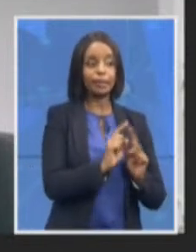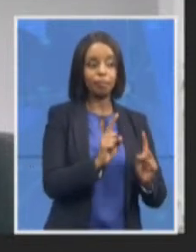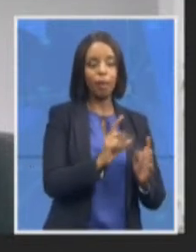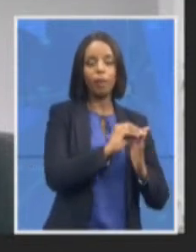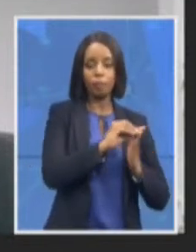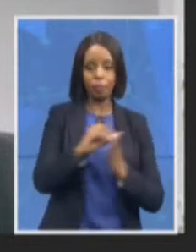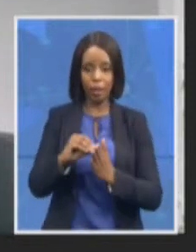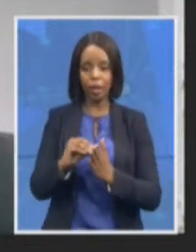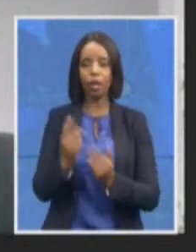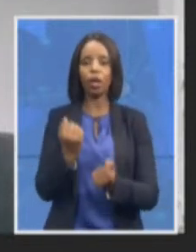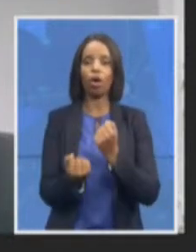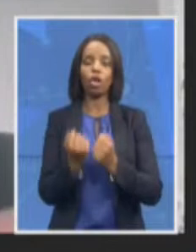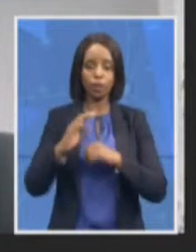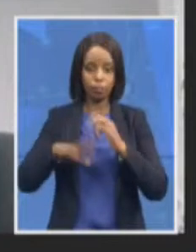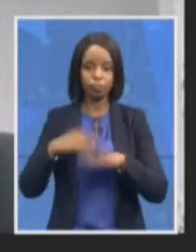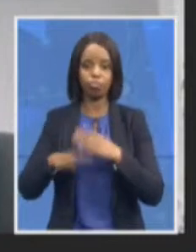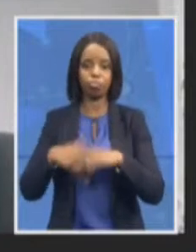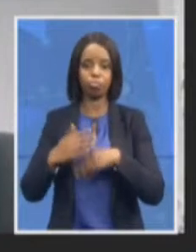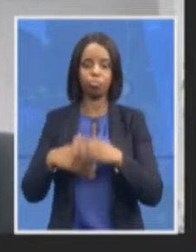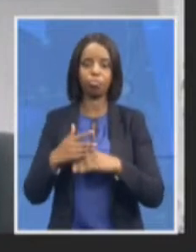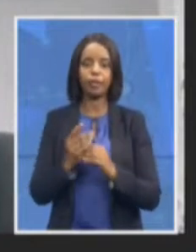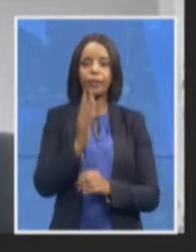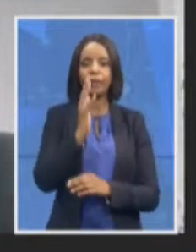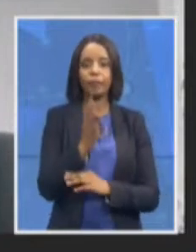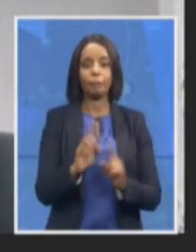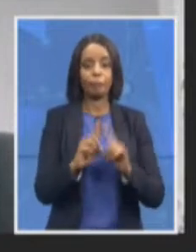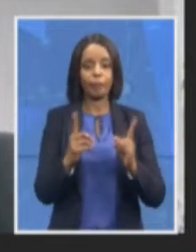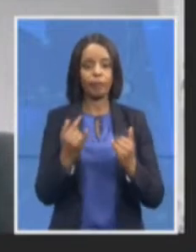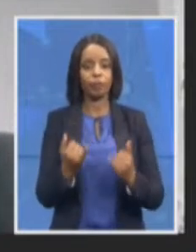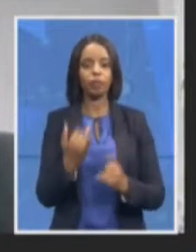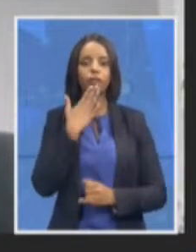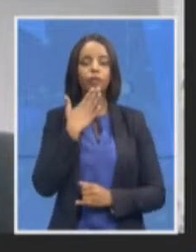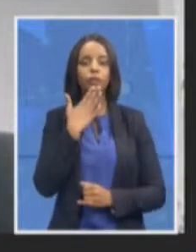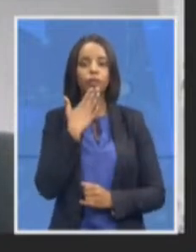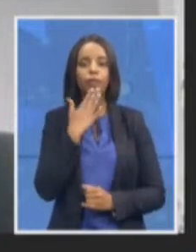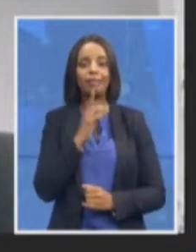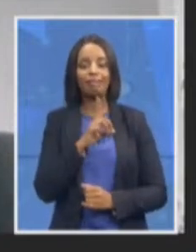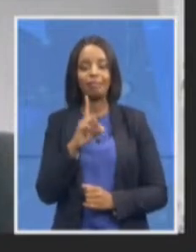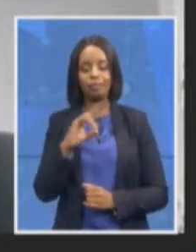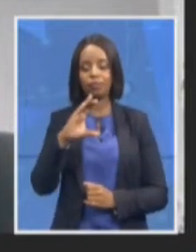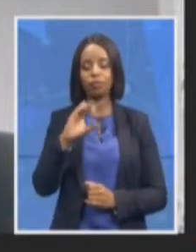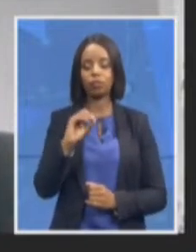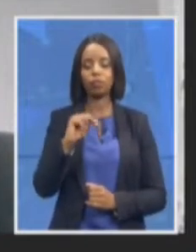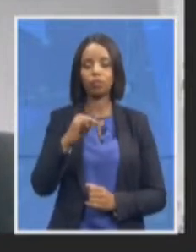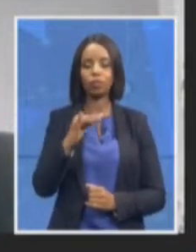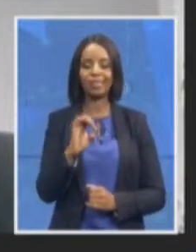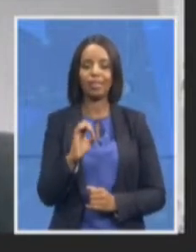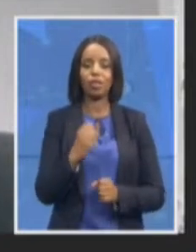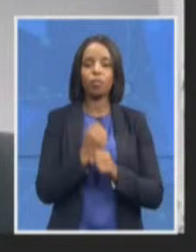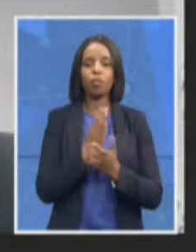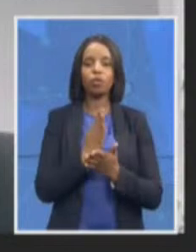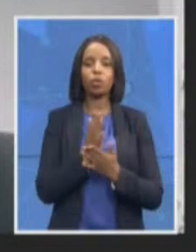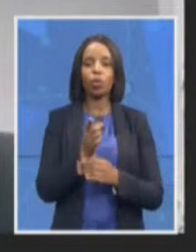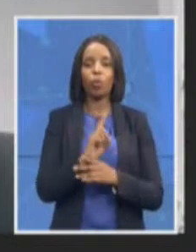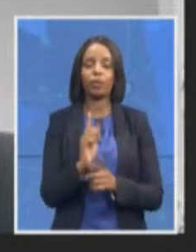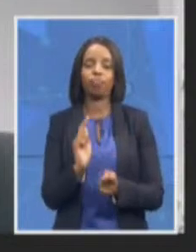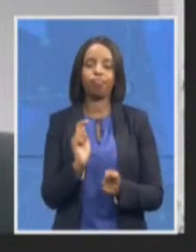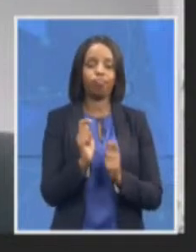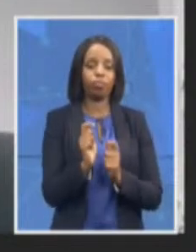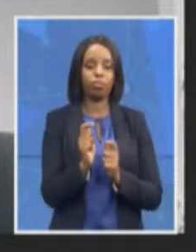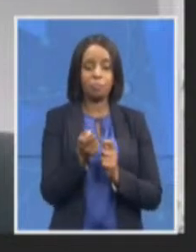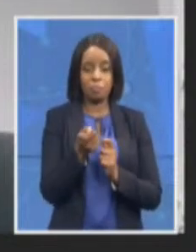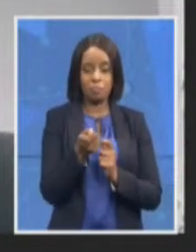with advocate Kronia to ensure that there's a smooth transition and these these cases can actually be hopefully fast-tracked and